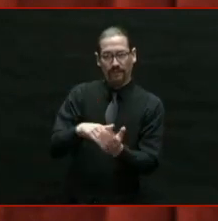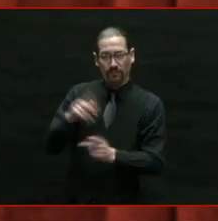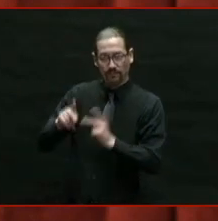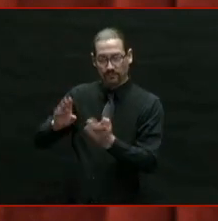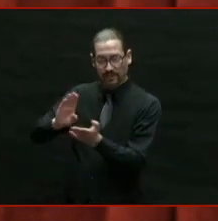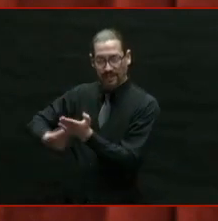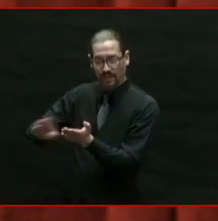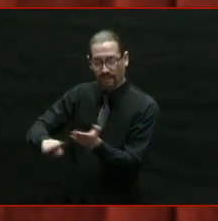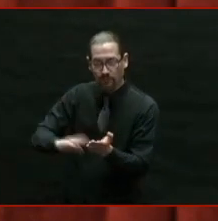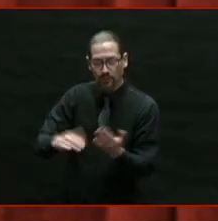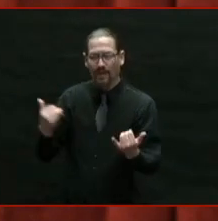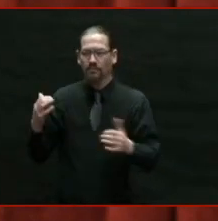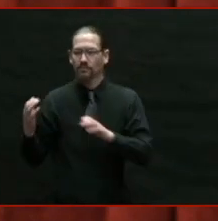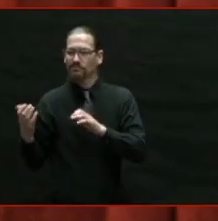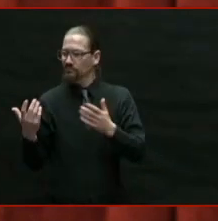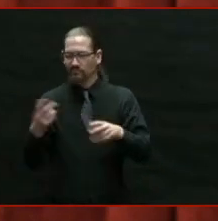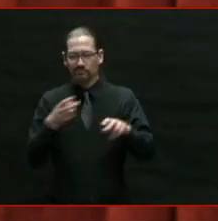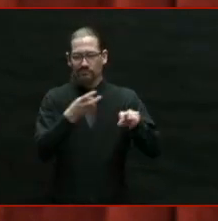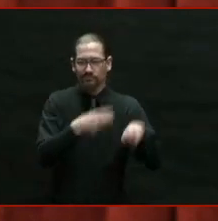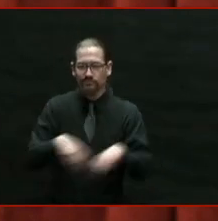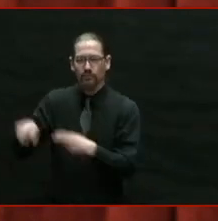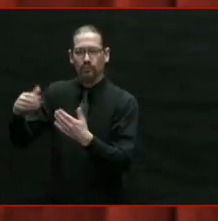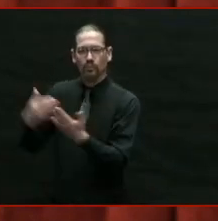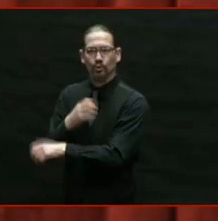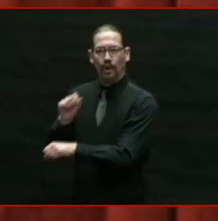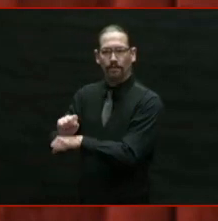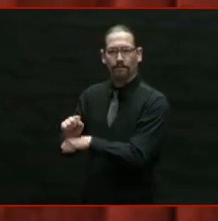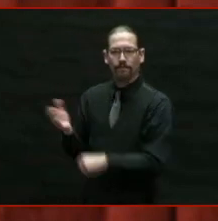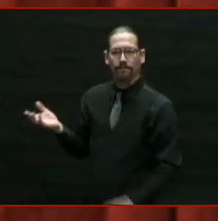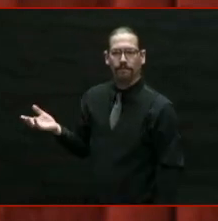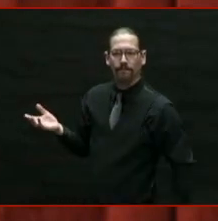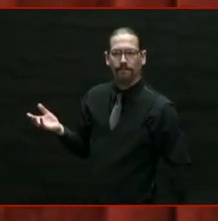have gotten skills to get back to work.